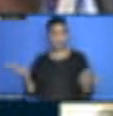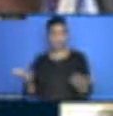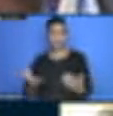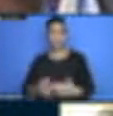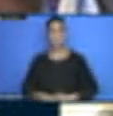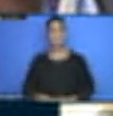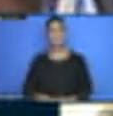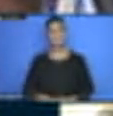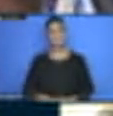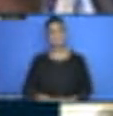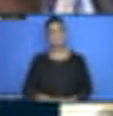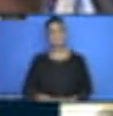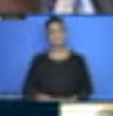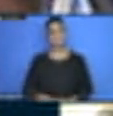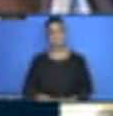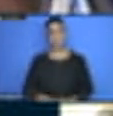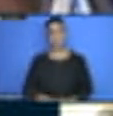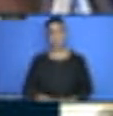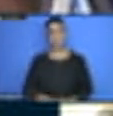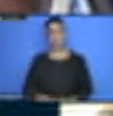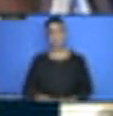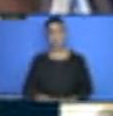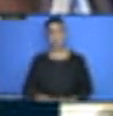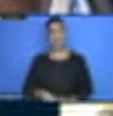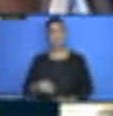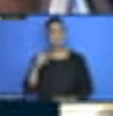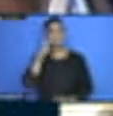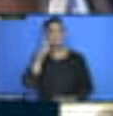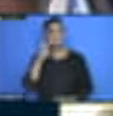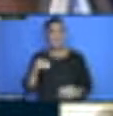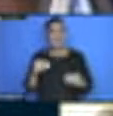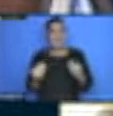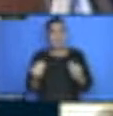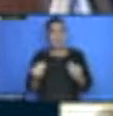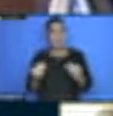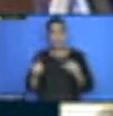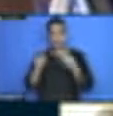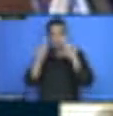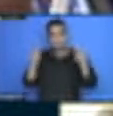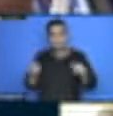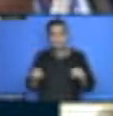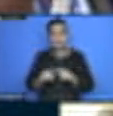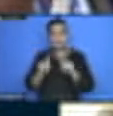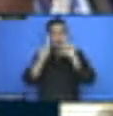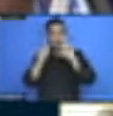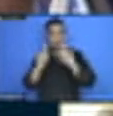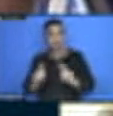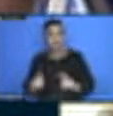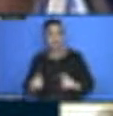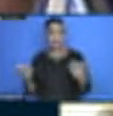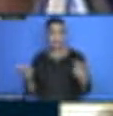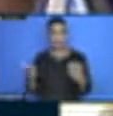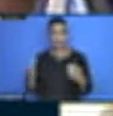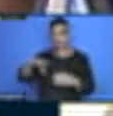level, and the examens ciblés. And they have done an examen on the job